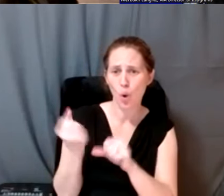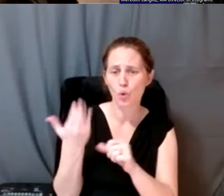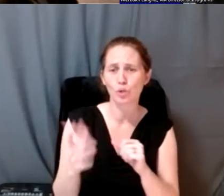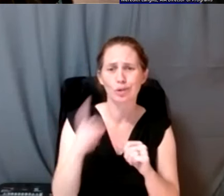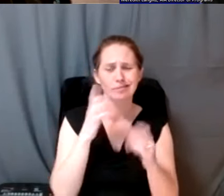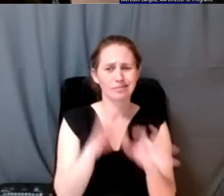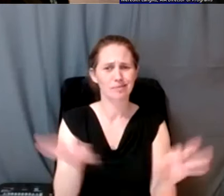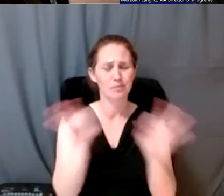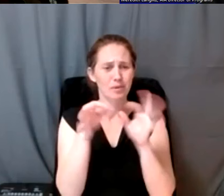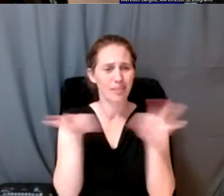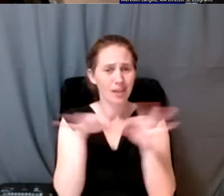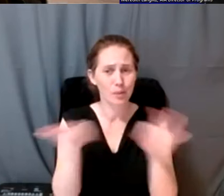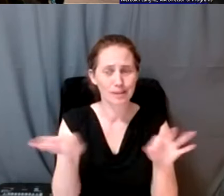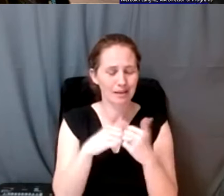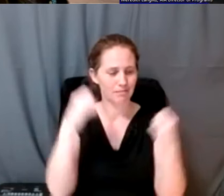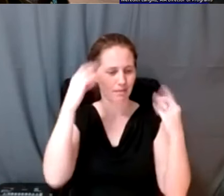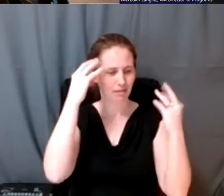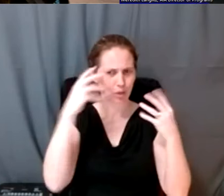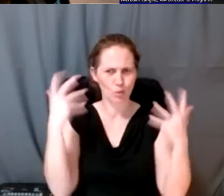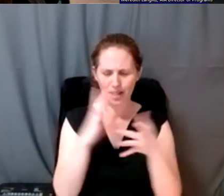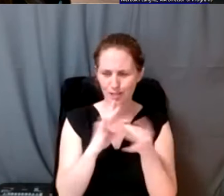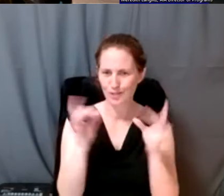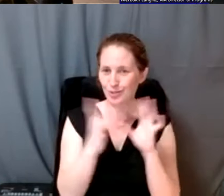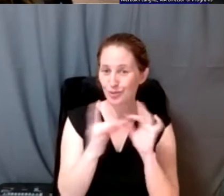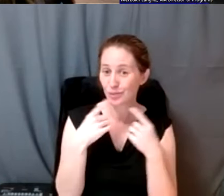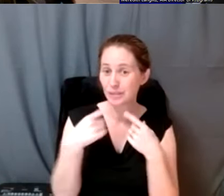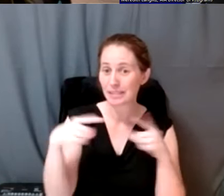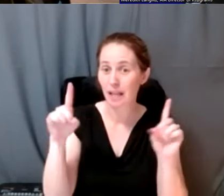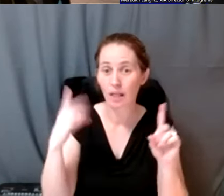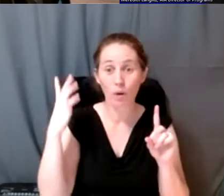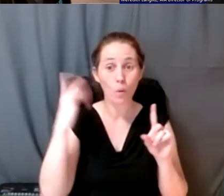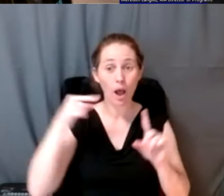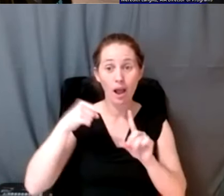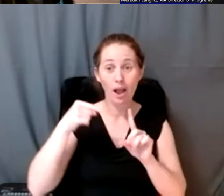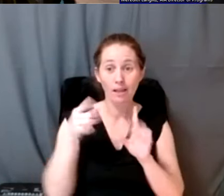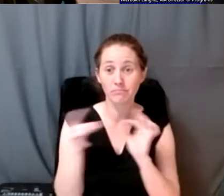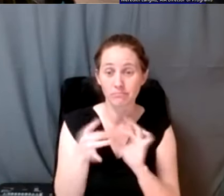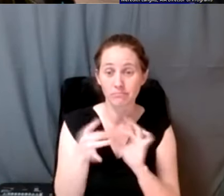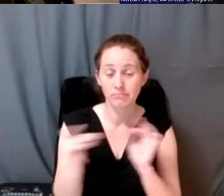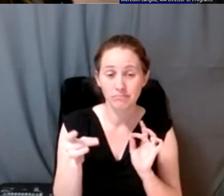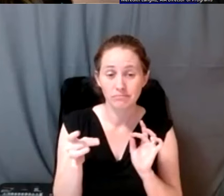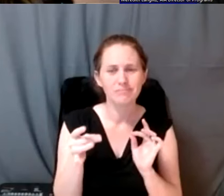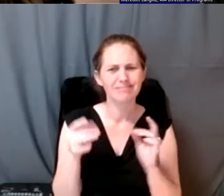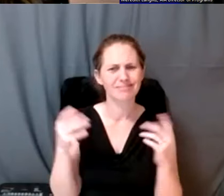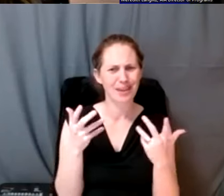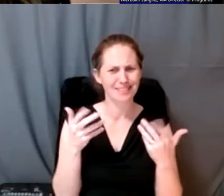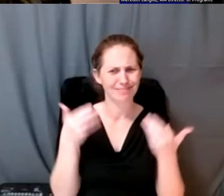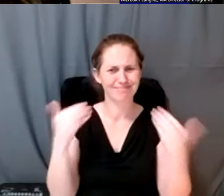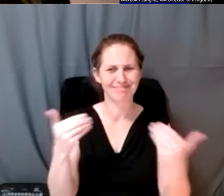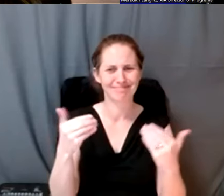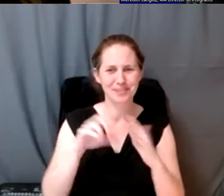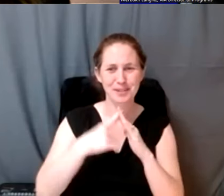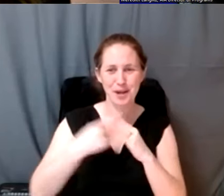and as well as rethinking what stories we tell and why we're telling them. So let's get right into